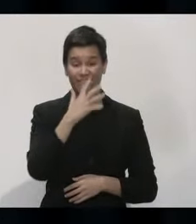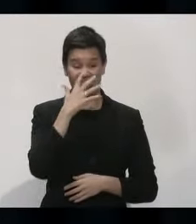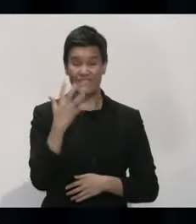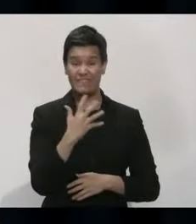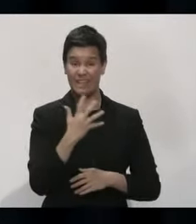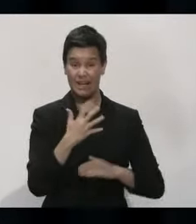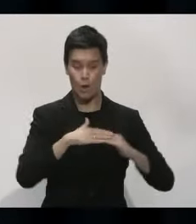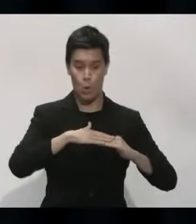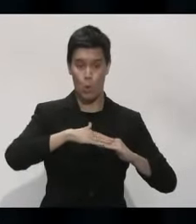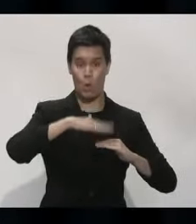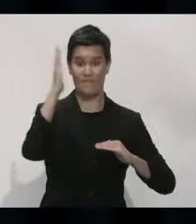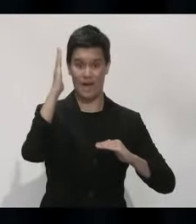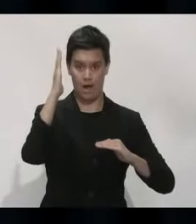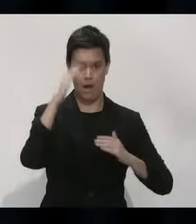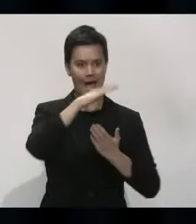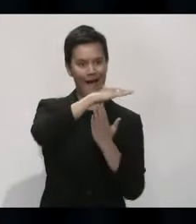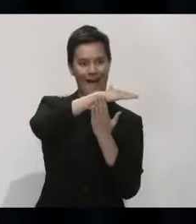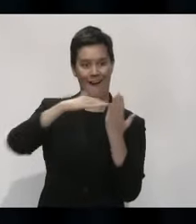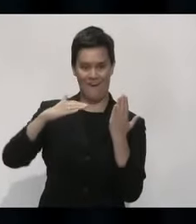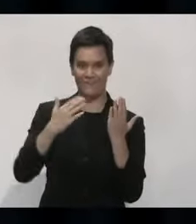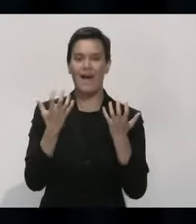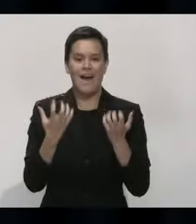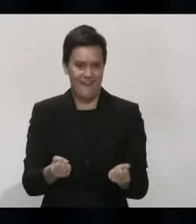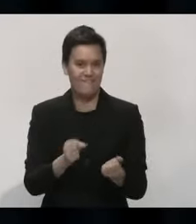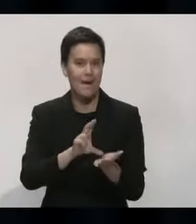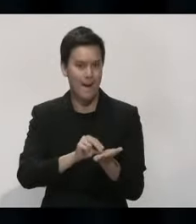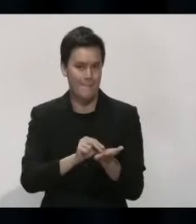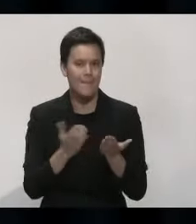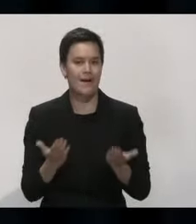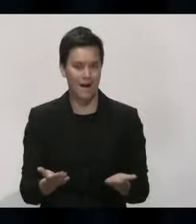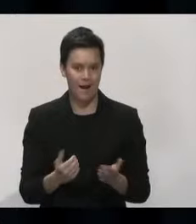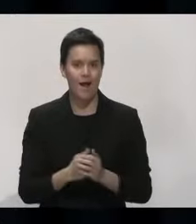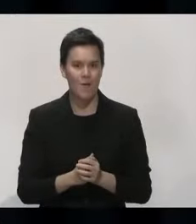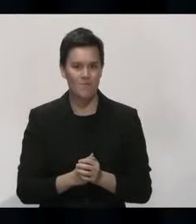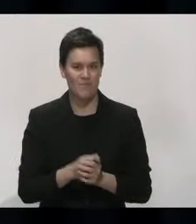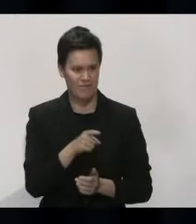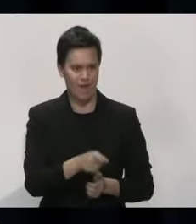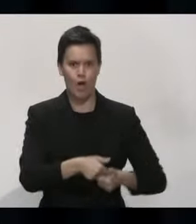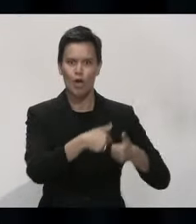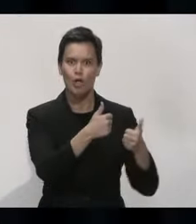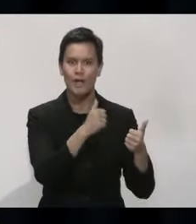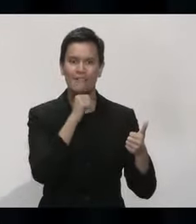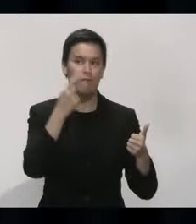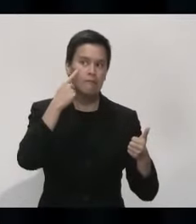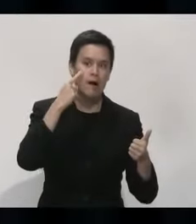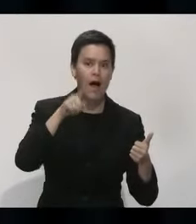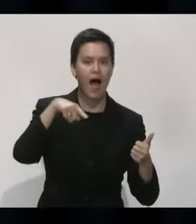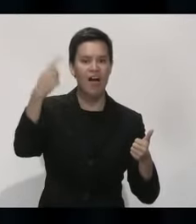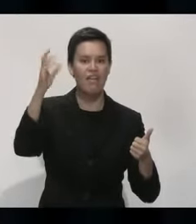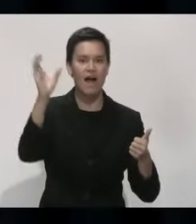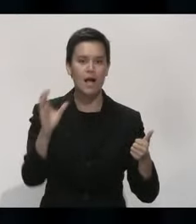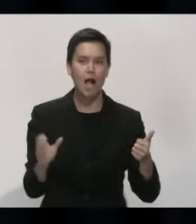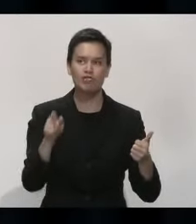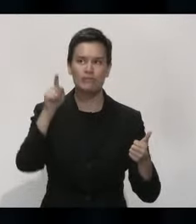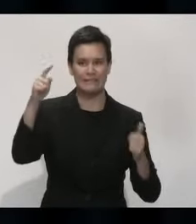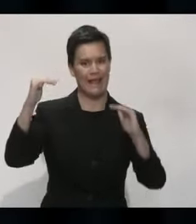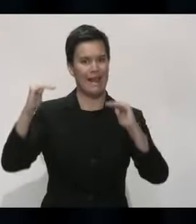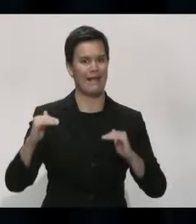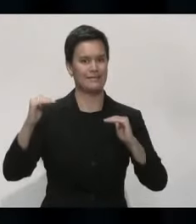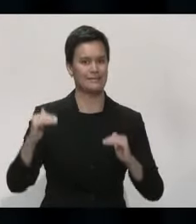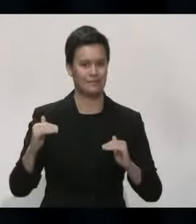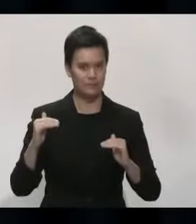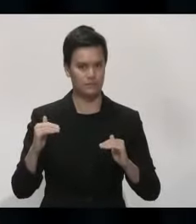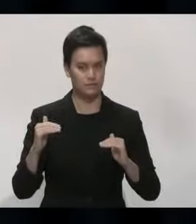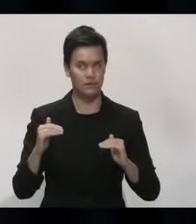and the usage of the app is even more significant when you compare that with other countries where they also have an app where the use of that is voluntary.